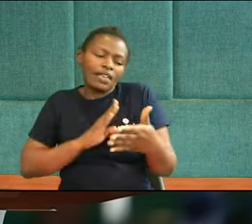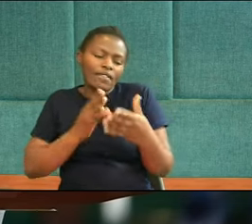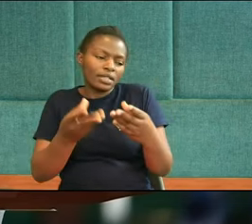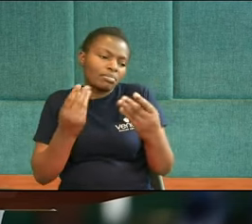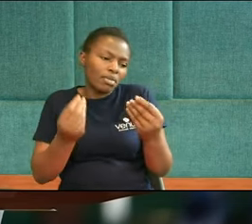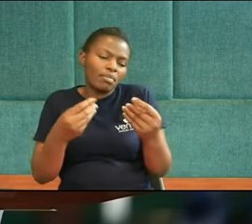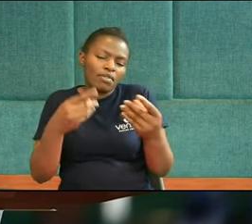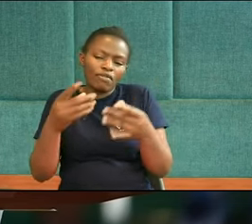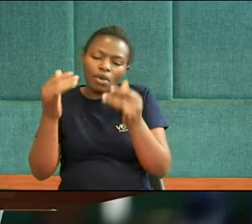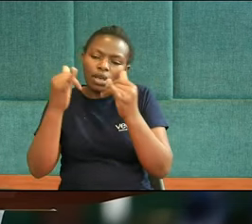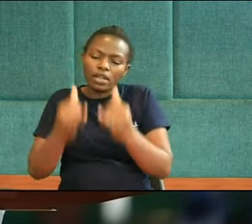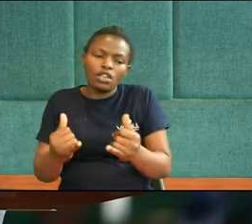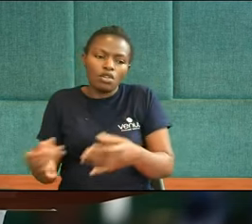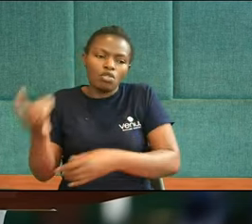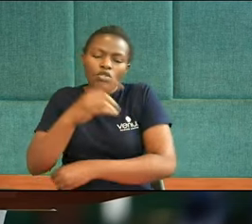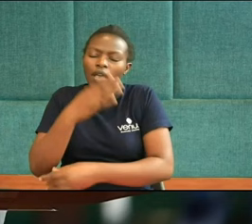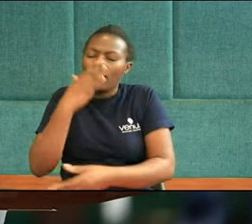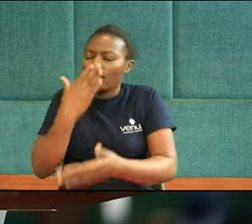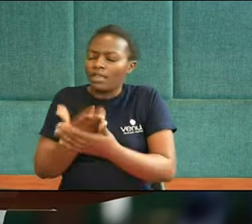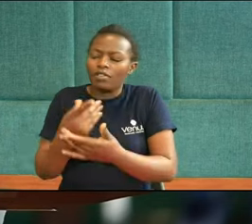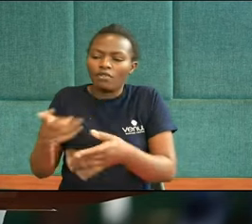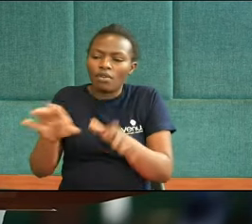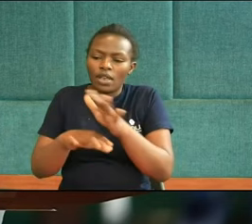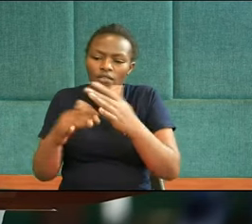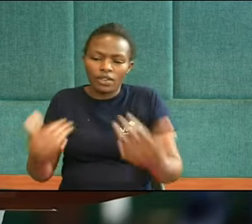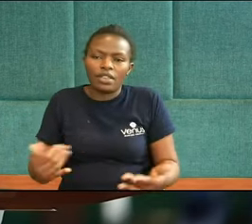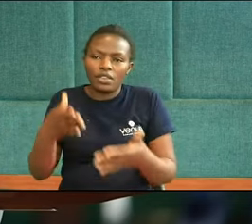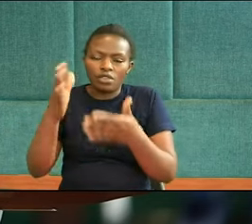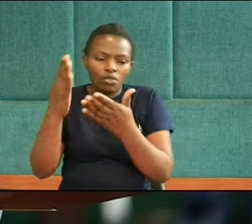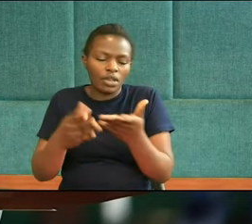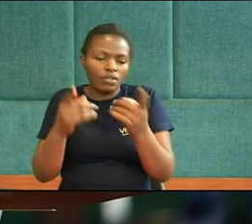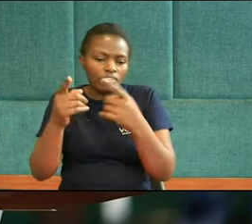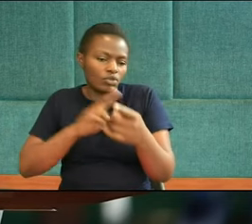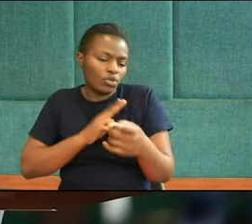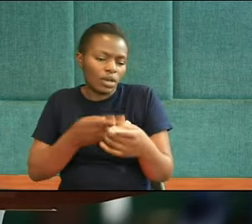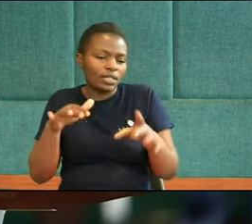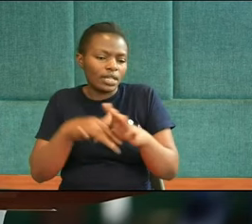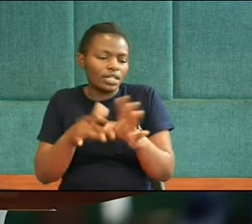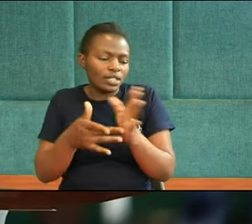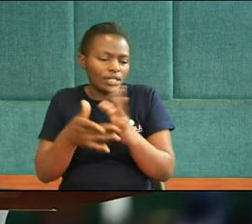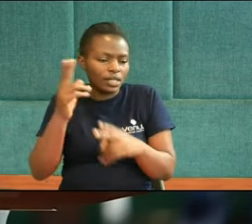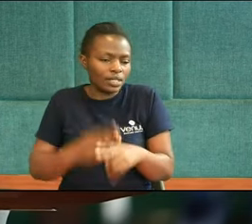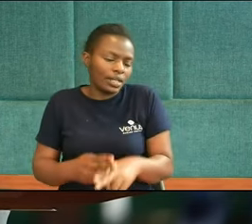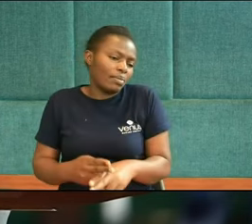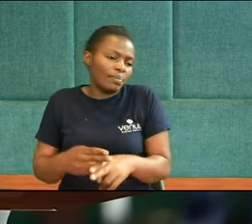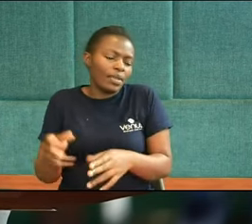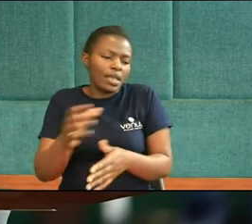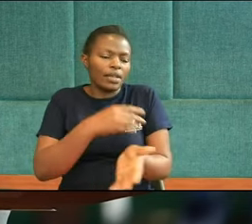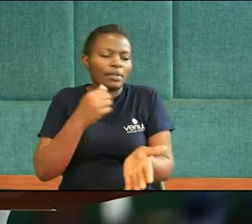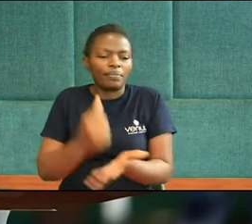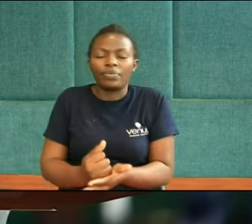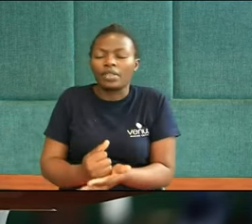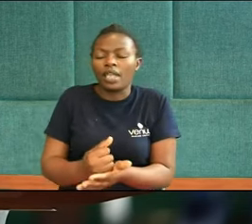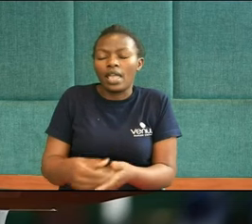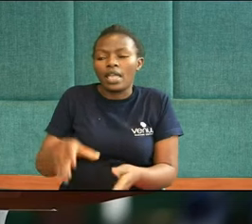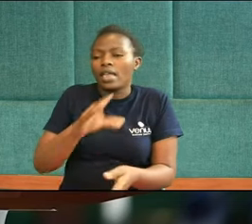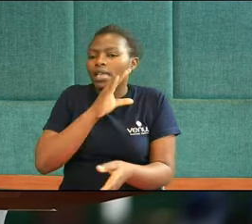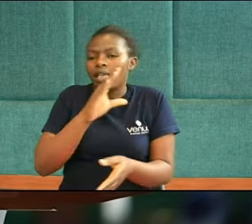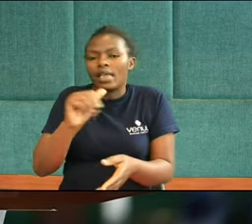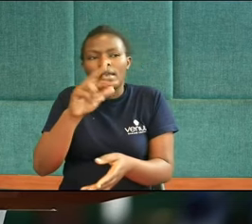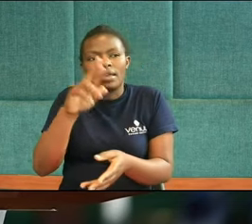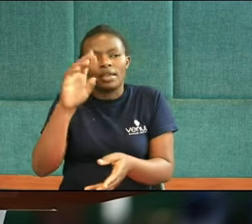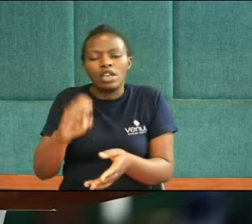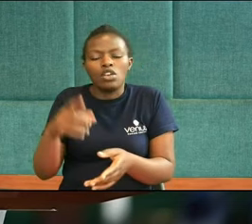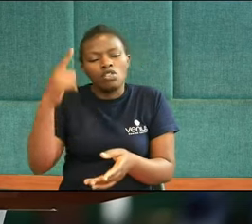I thank you for everything that you gave to us. In Jesus' name, amen. Kia knows that God hears the prayers just like he did after the